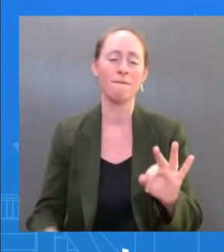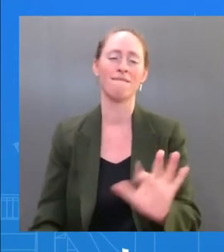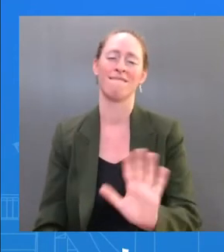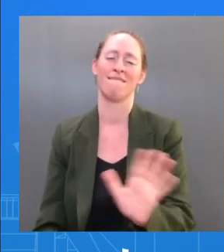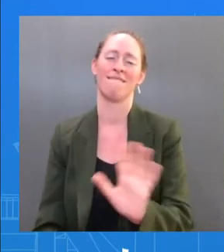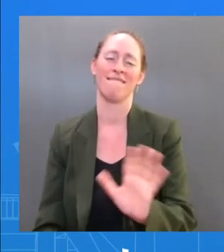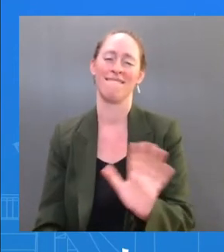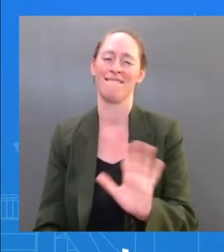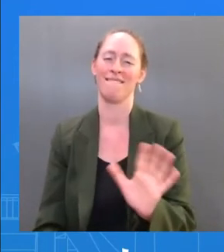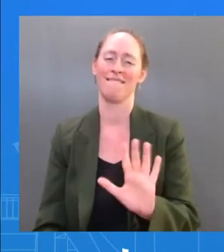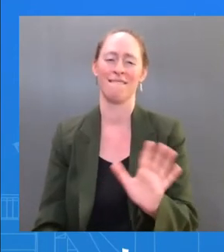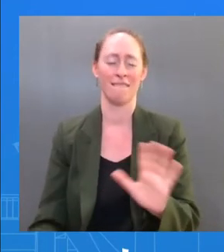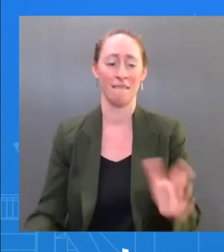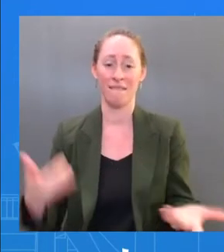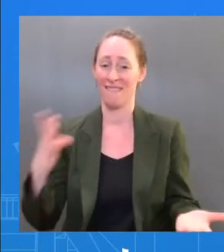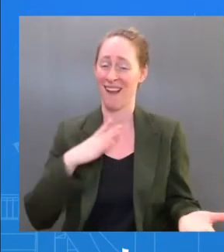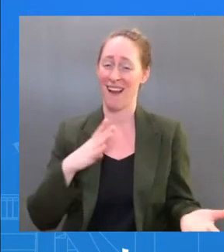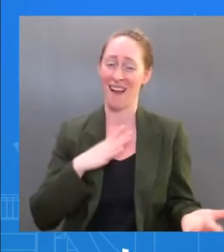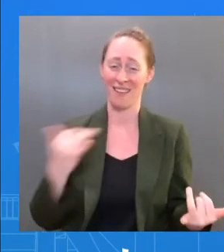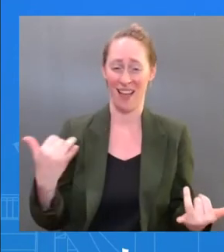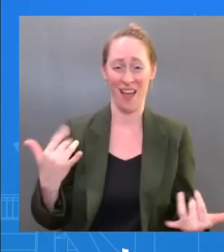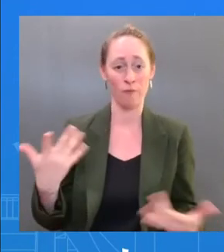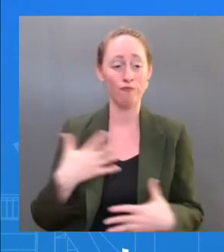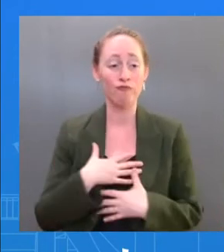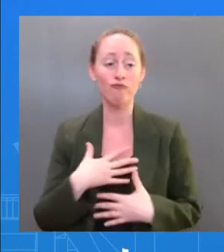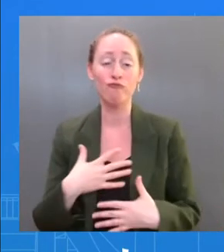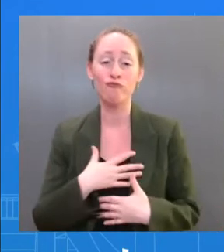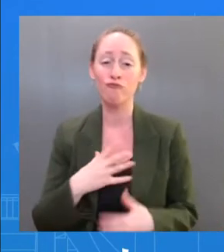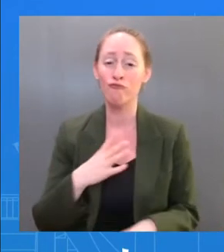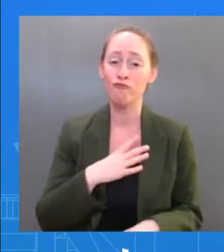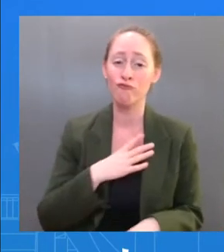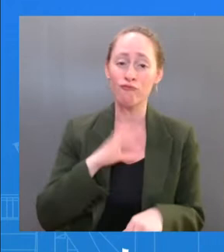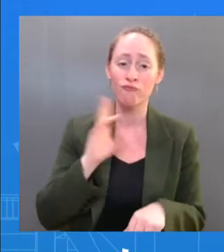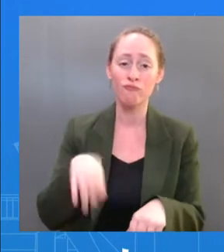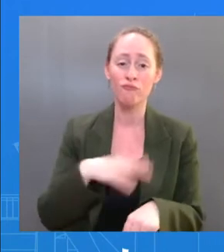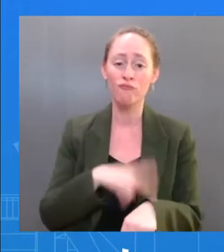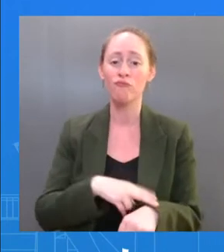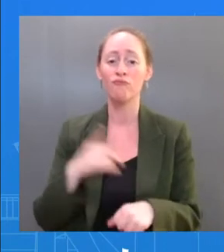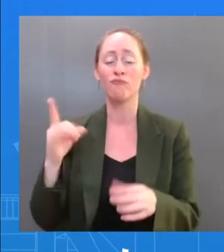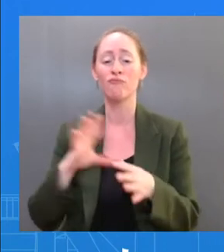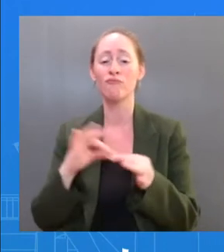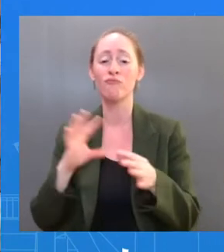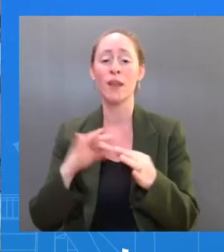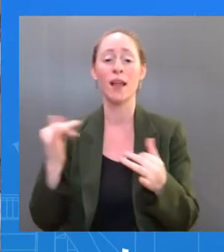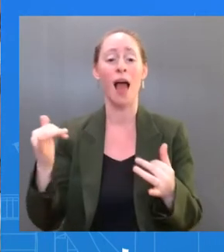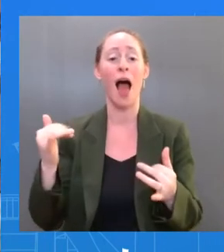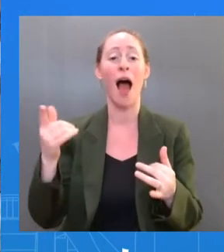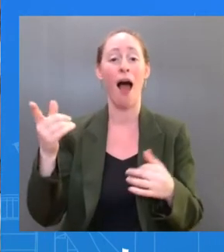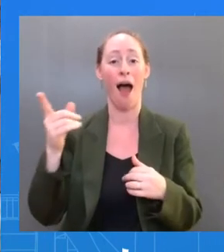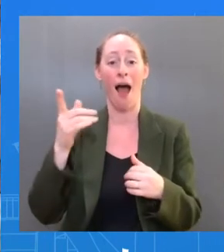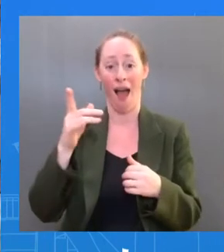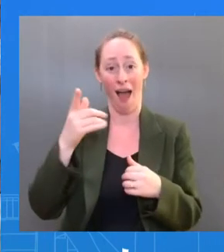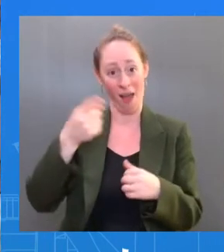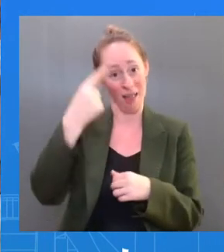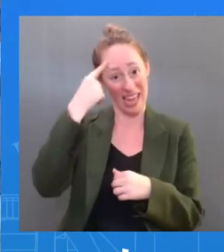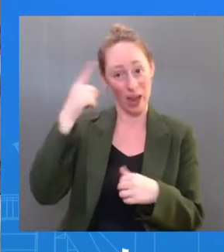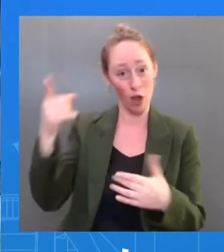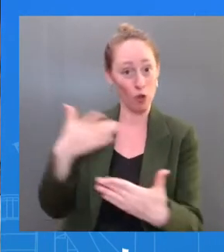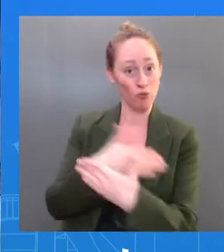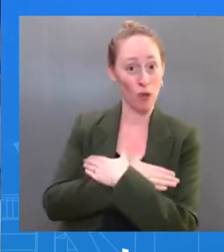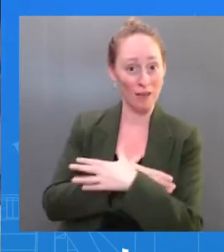know, I was going say resting comfortably. He's actually not resting comfortably. He's working comfortably in his residence. that's not a hypothetical in COVID, sir.